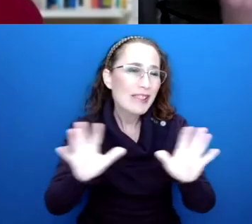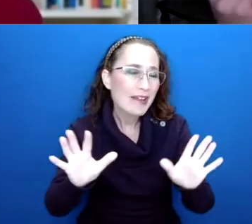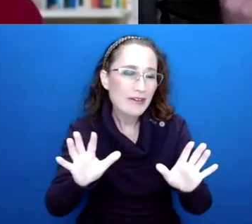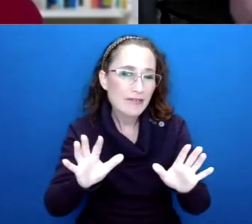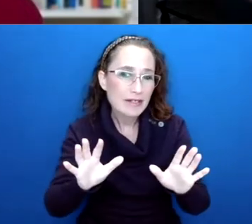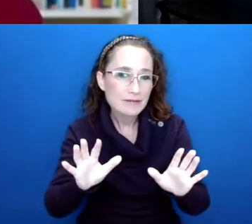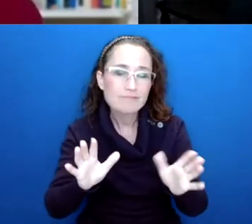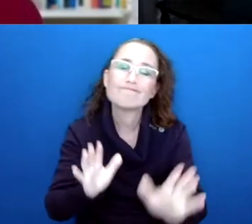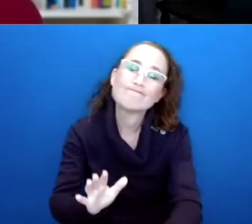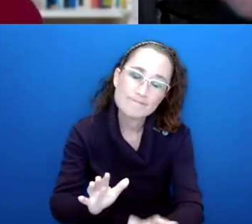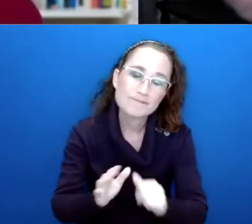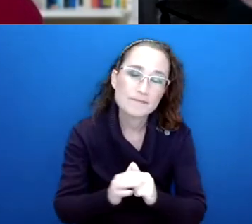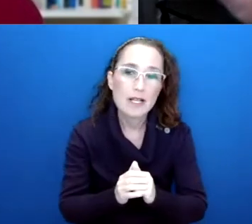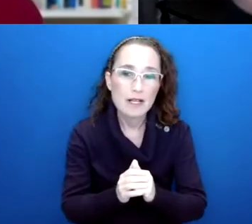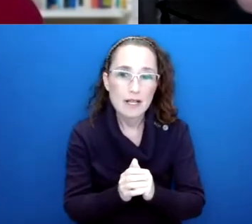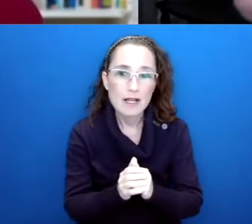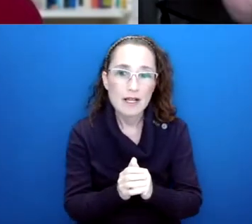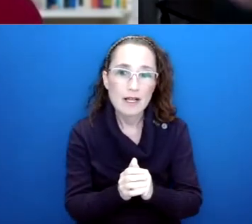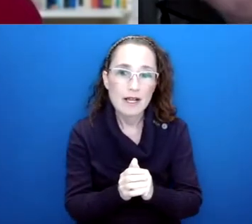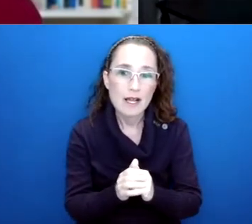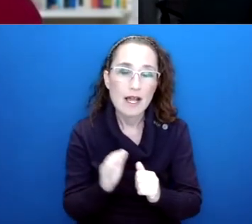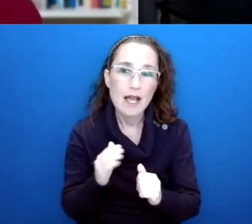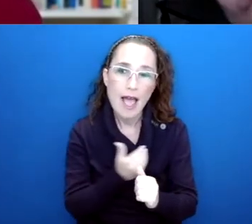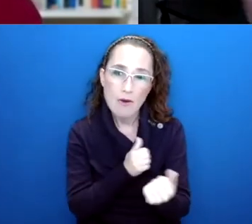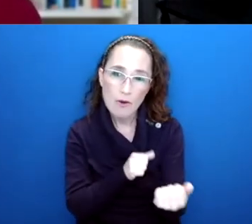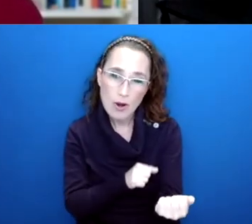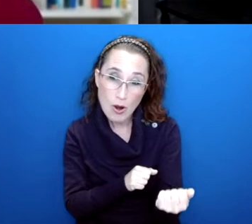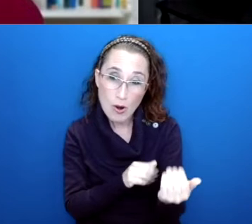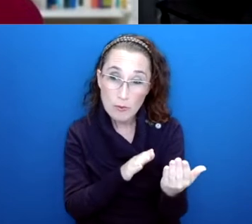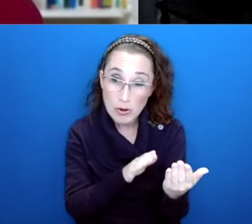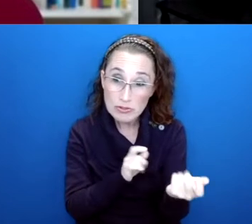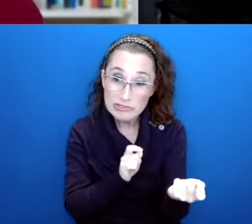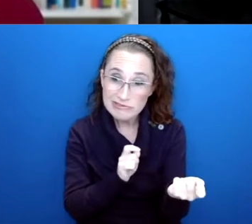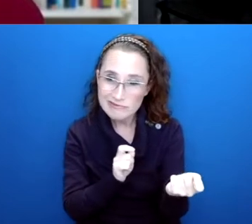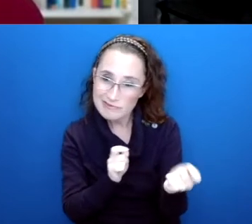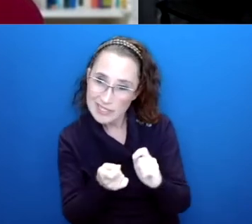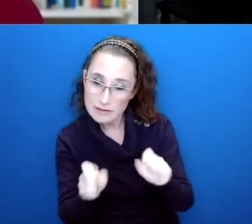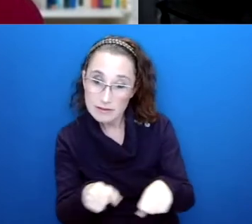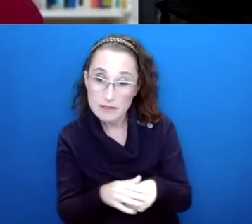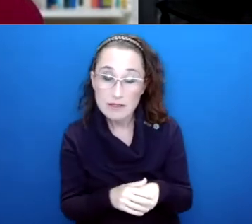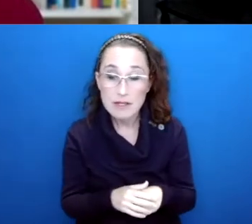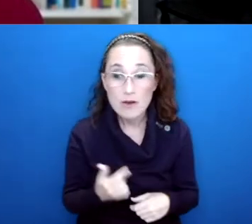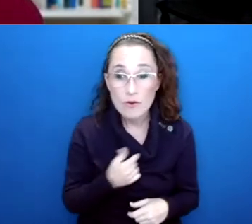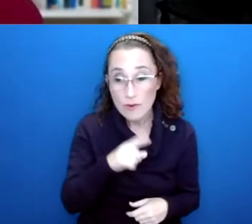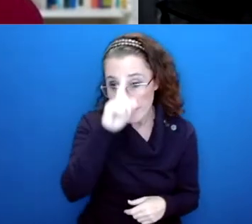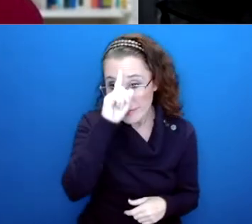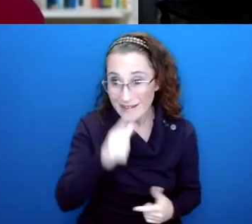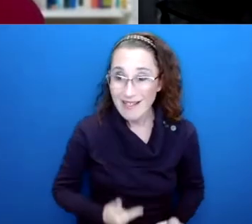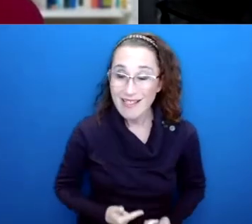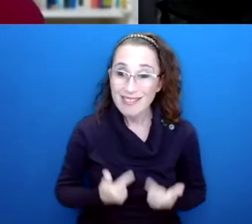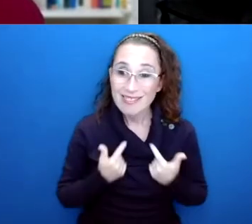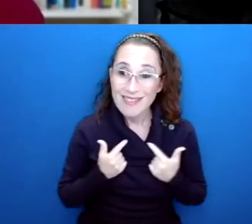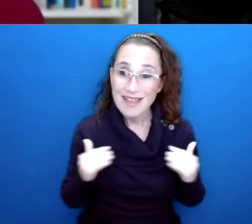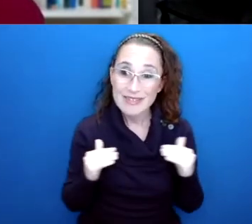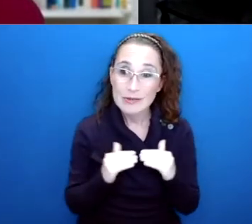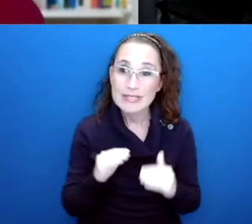or, or miss the way we approach things could be changed. And one of it is that I think we tend to approach life as if it's zero sum. And